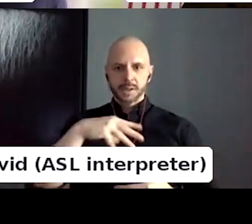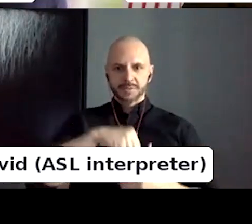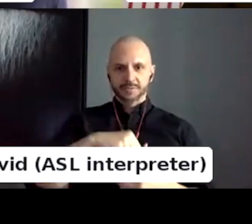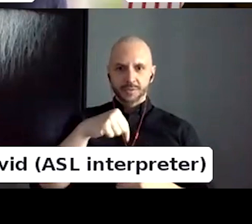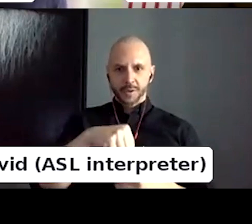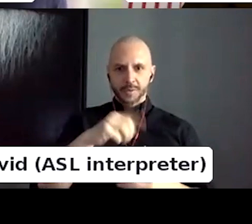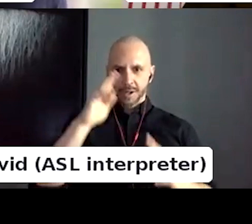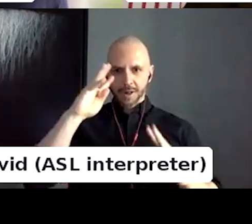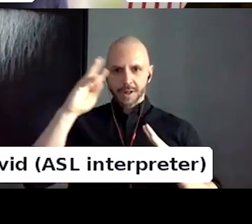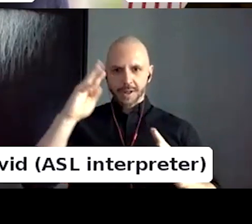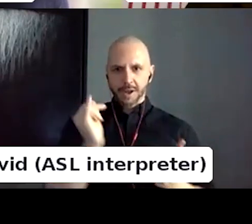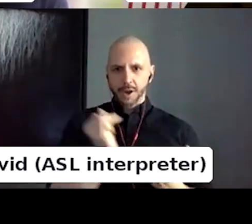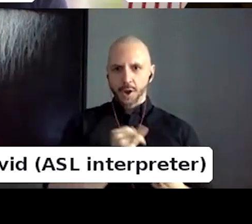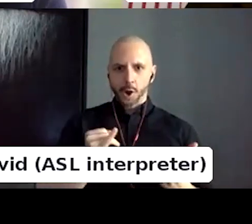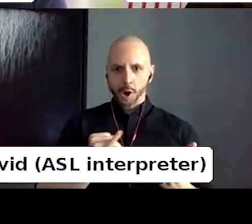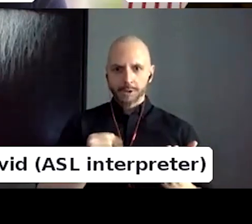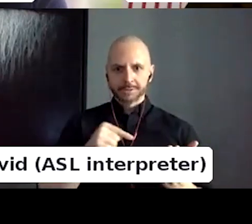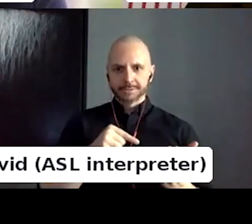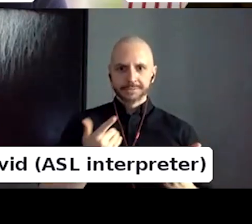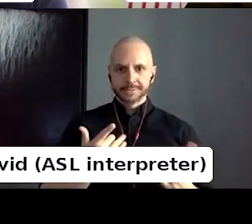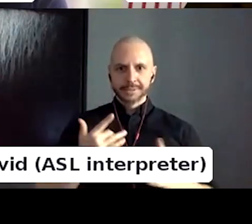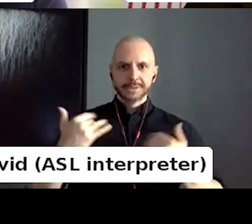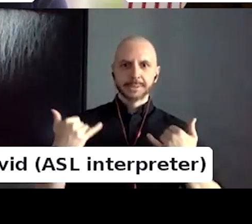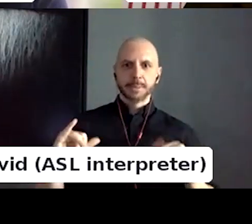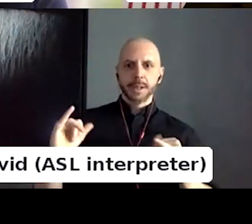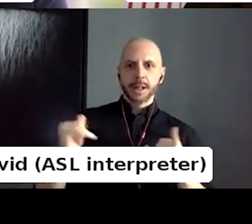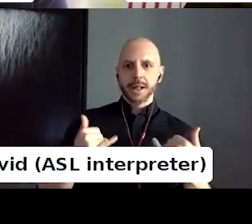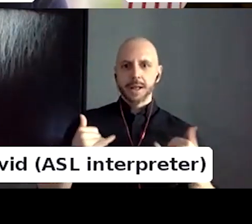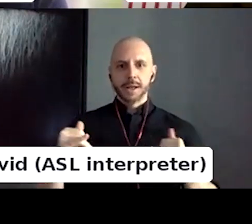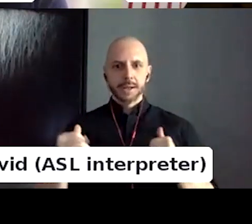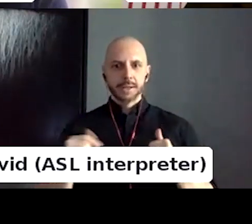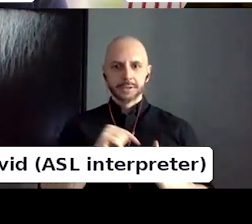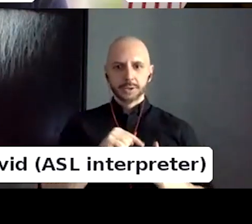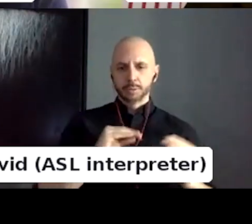book really brings it together for us. So we are thrilled with the results.